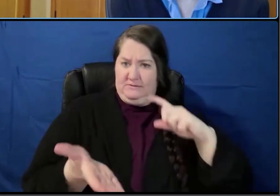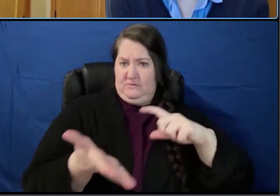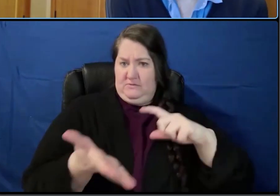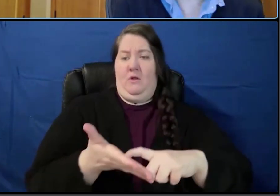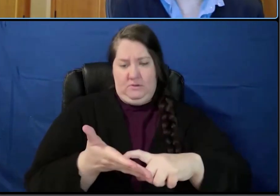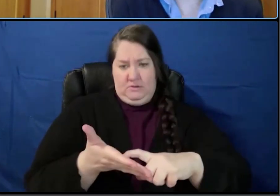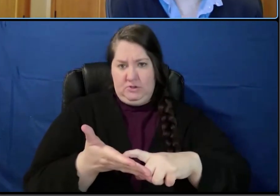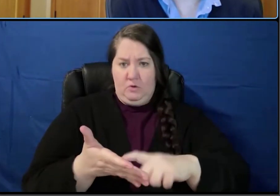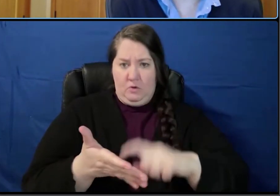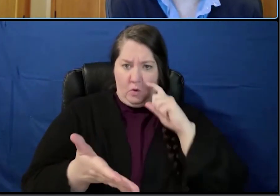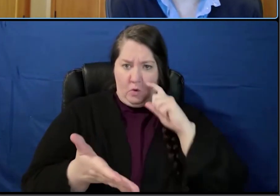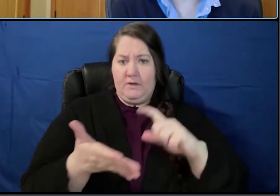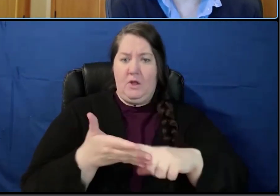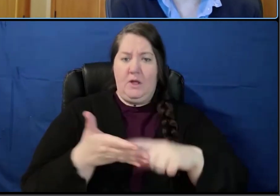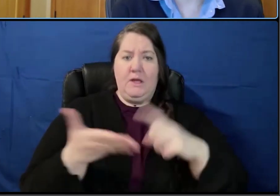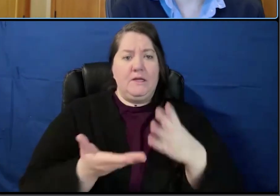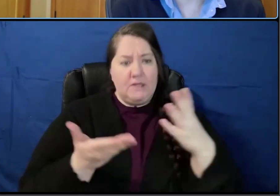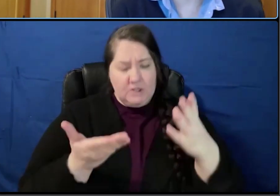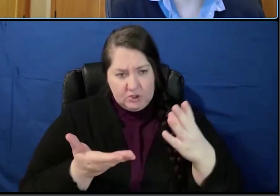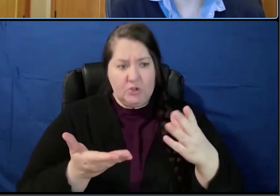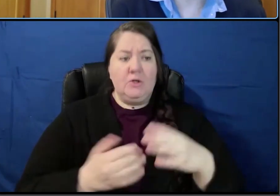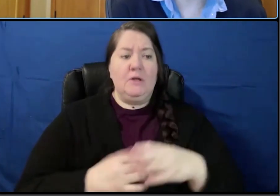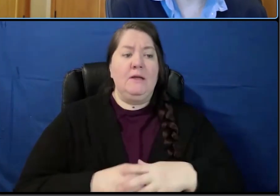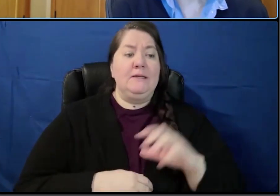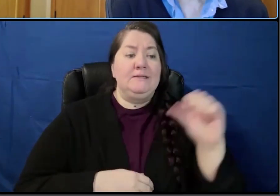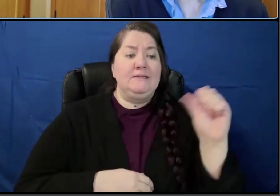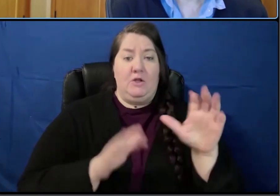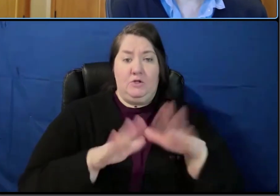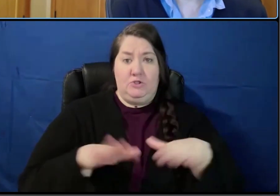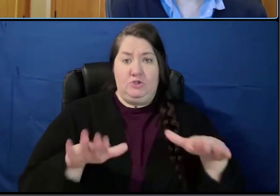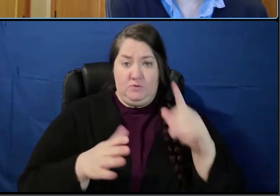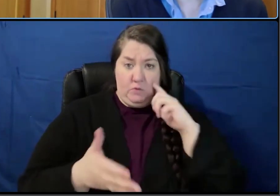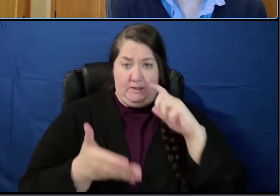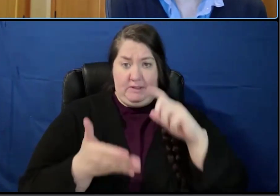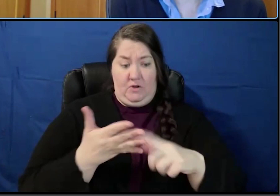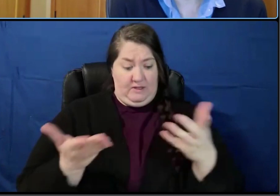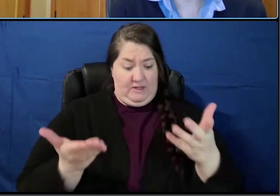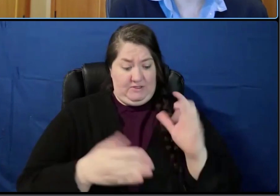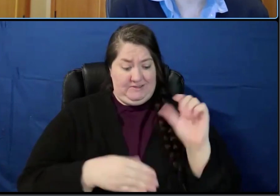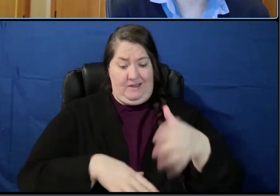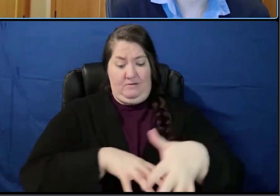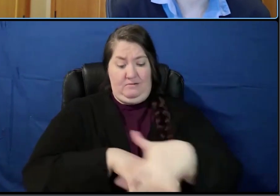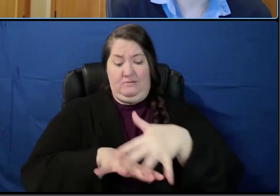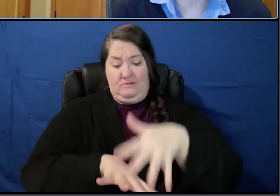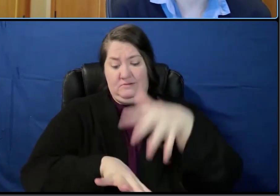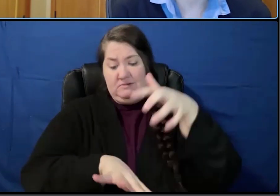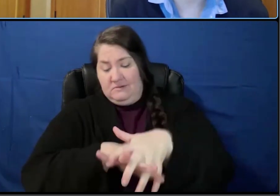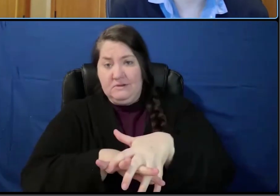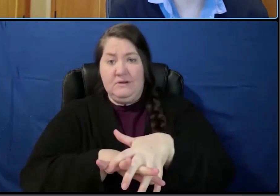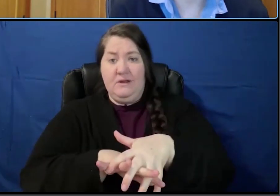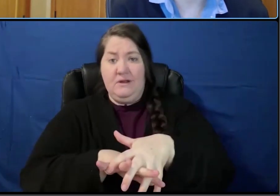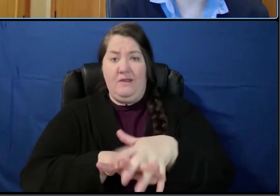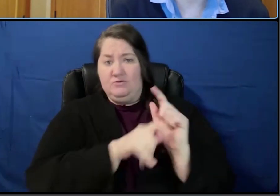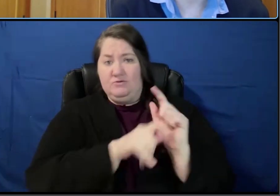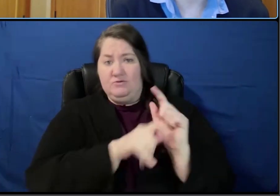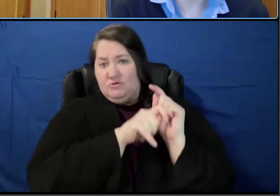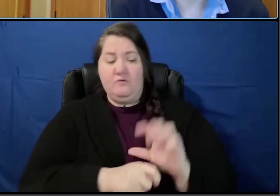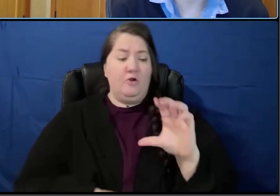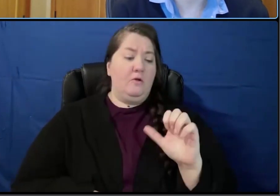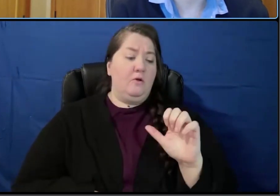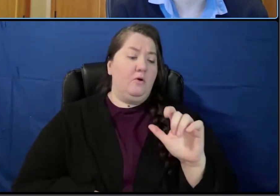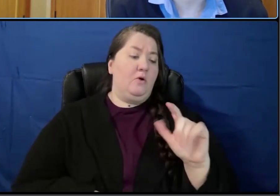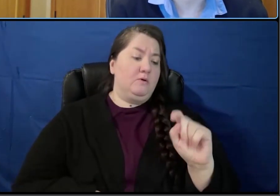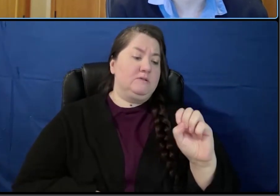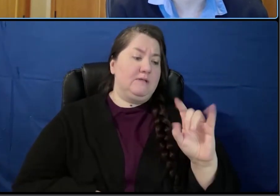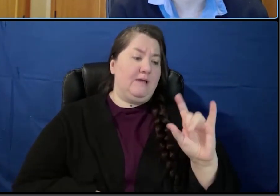acknowledgement at Seattle Children's, and we acknowledge that in Seattle, we're on the traditional unceded land of the Coast Salish people,